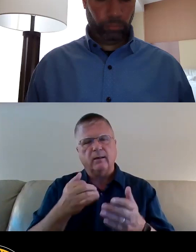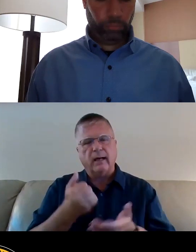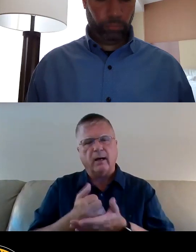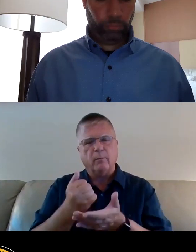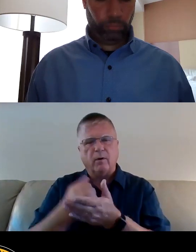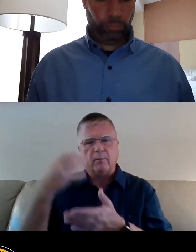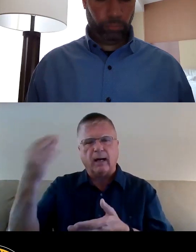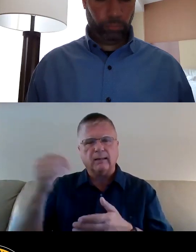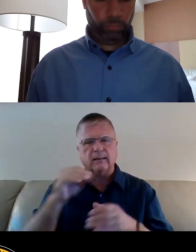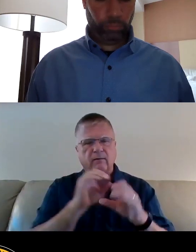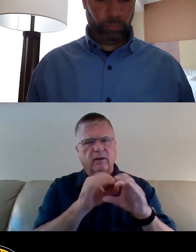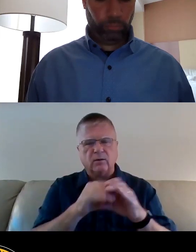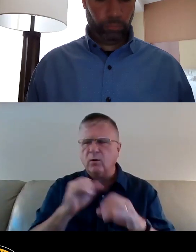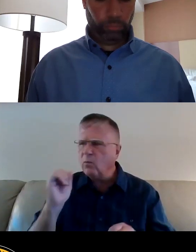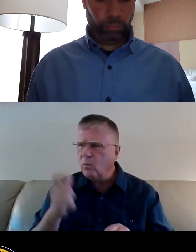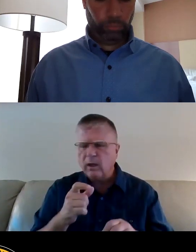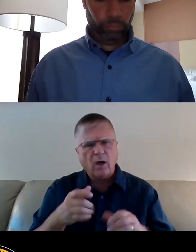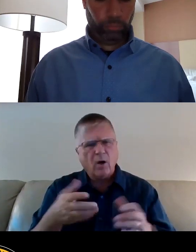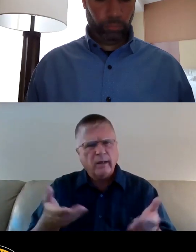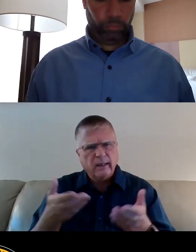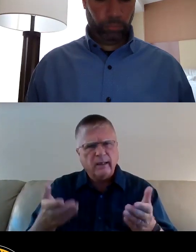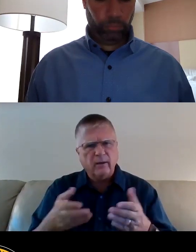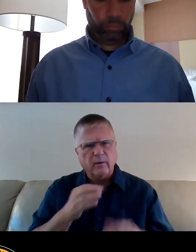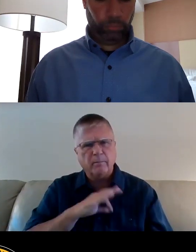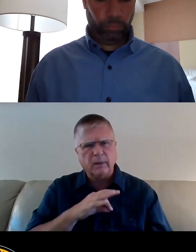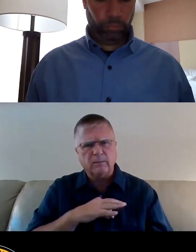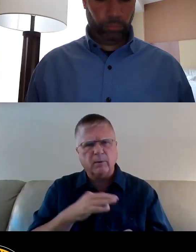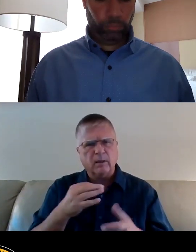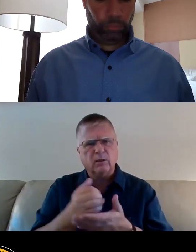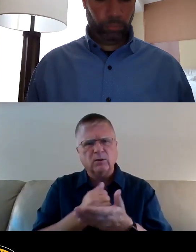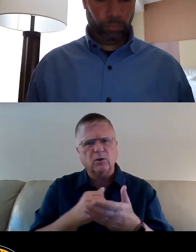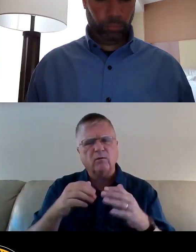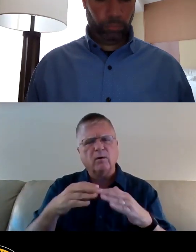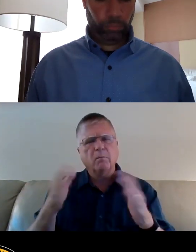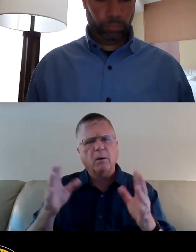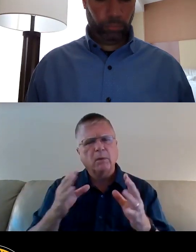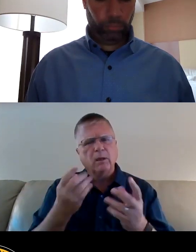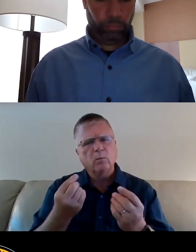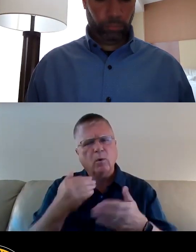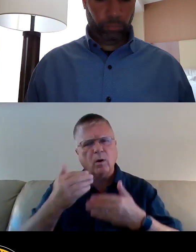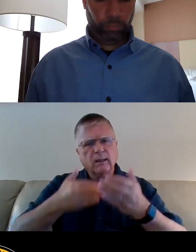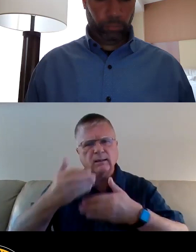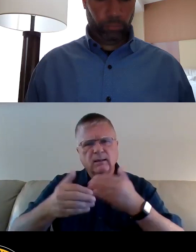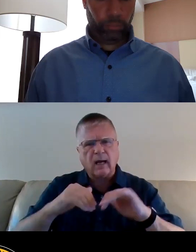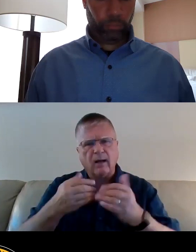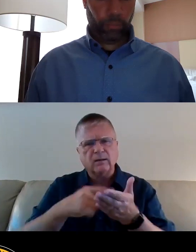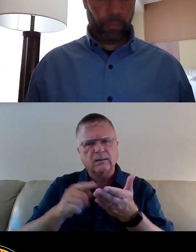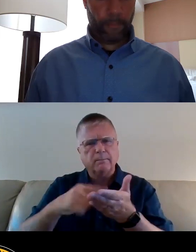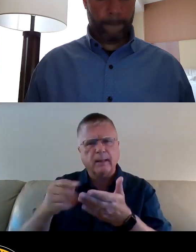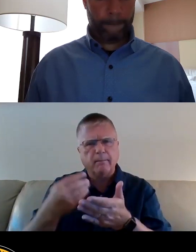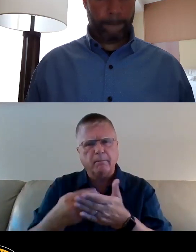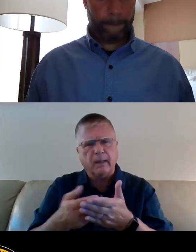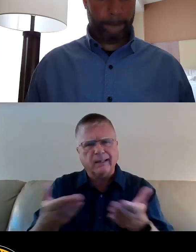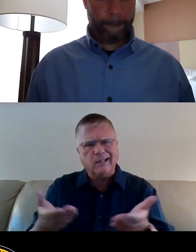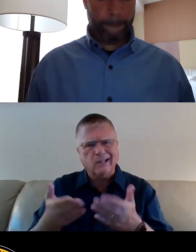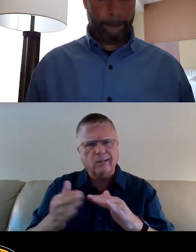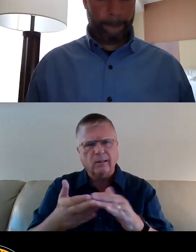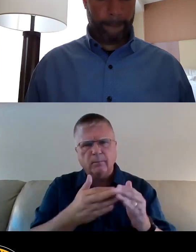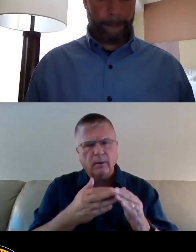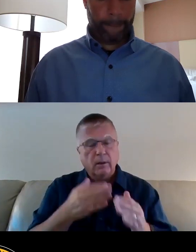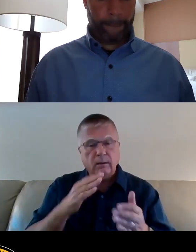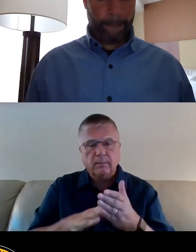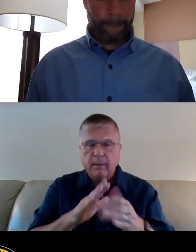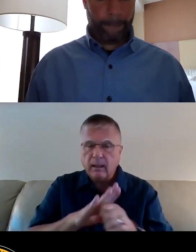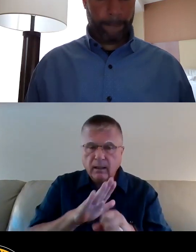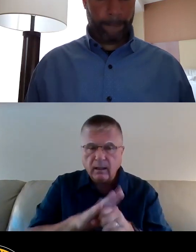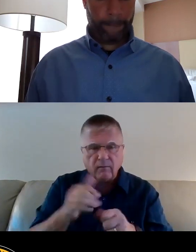all of us in the City of Pittsburgh, deserve a public process and for our ideas to be heard about how to spend money in our communities. It's bad enough that